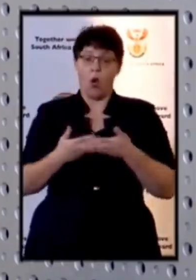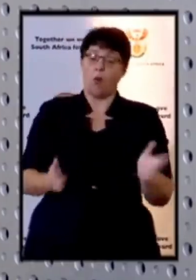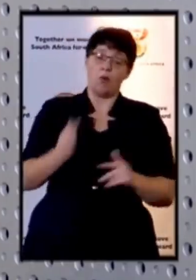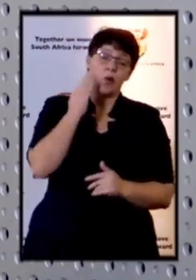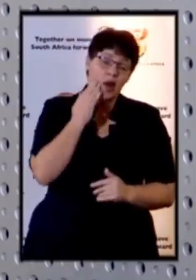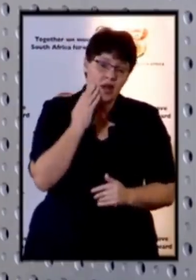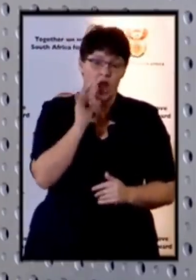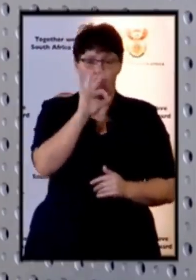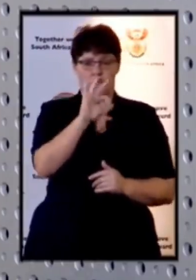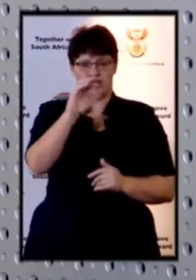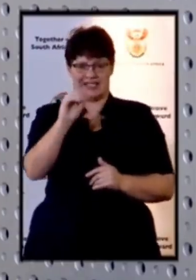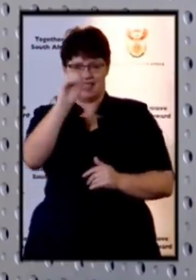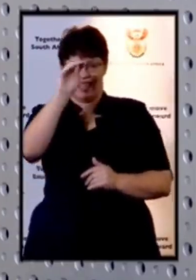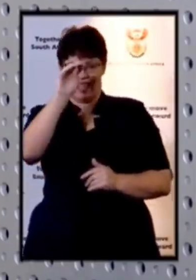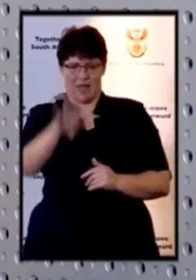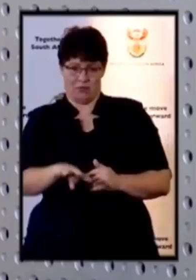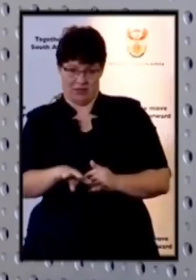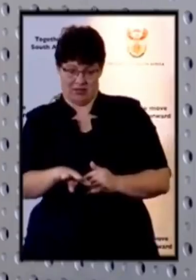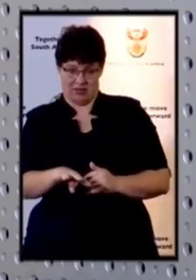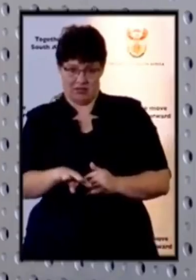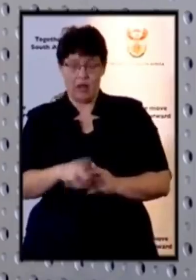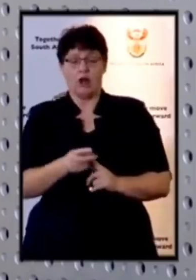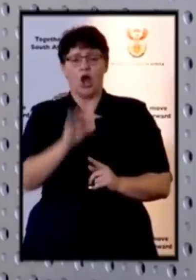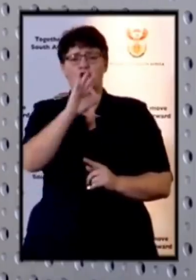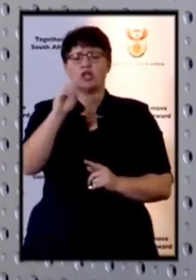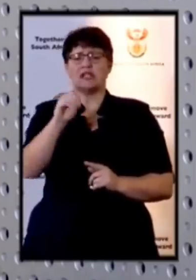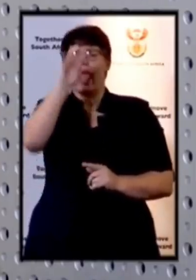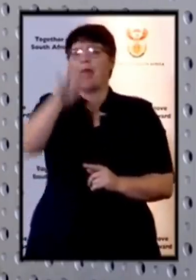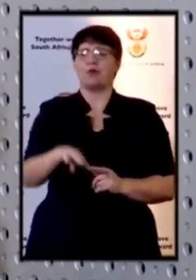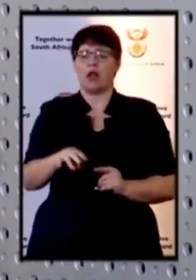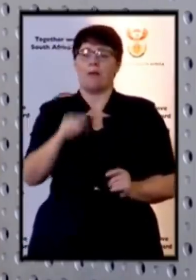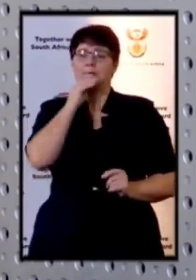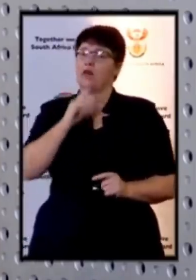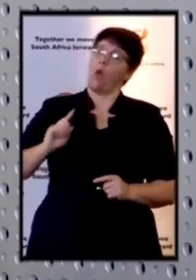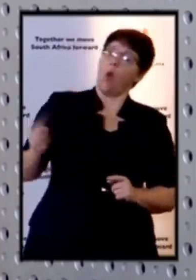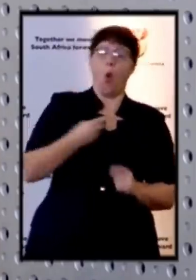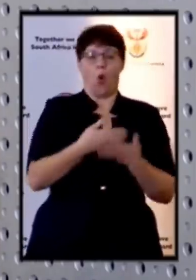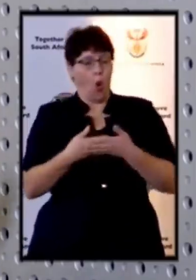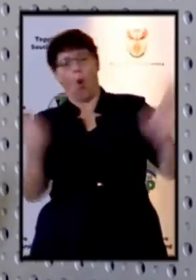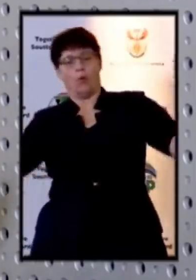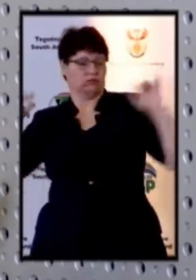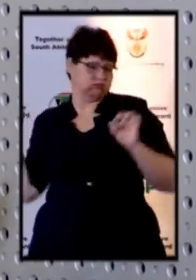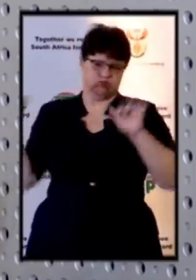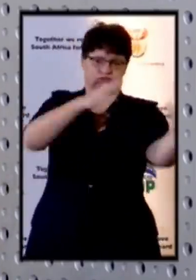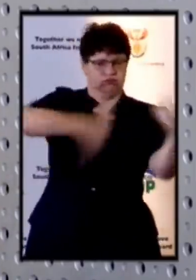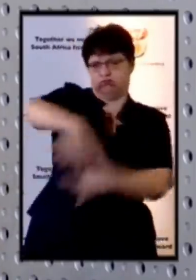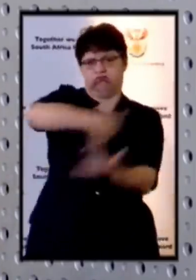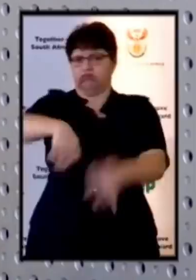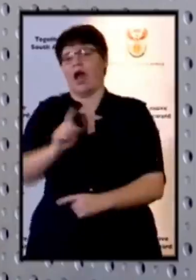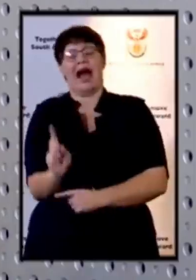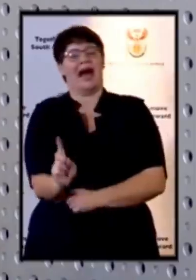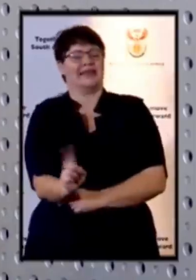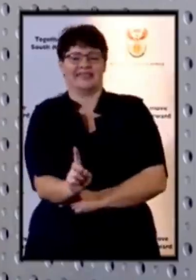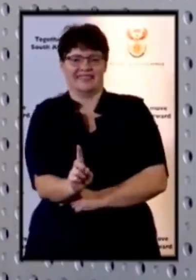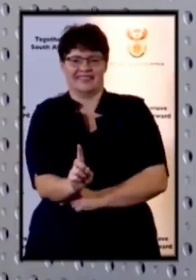even if it ends on the 30th of april you can't just open the floodgates in one day there